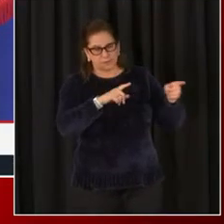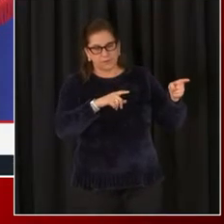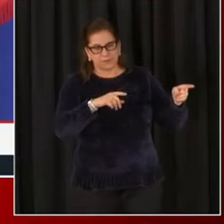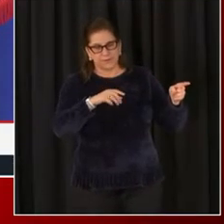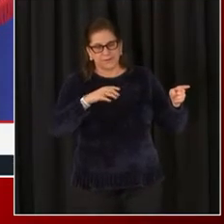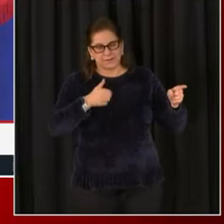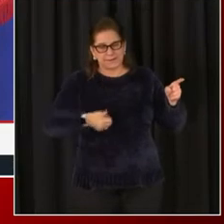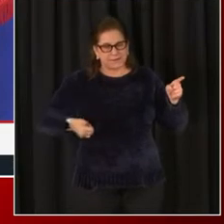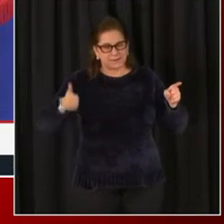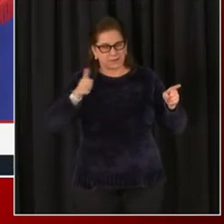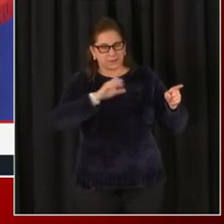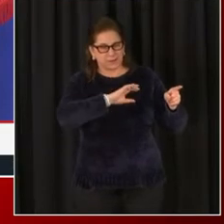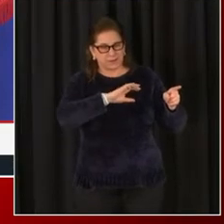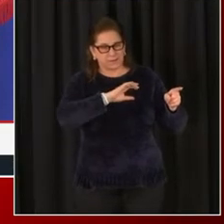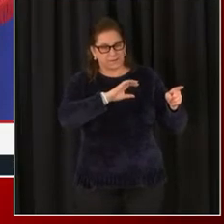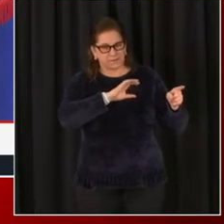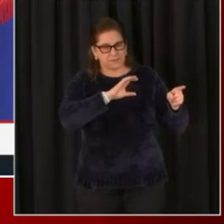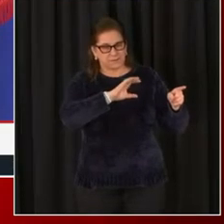Officer Sicknick?